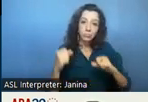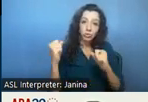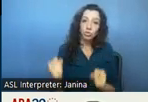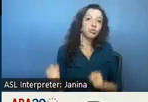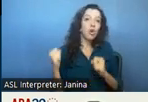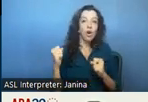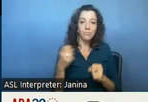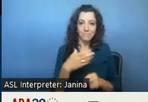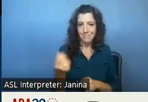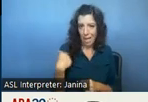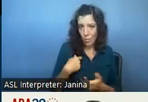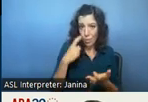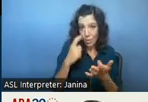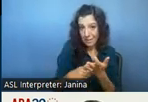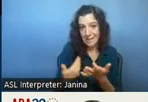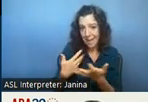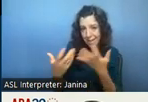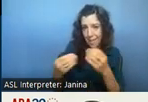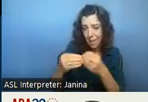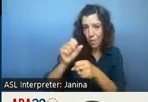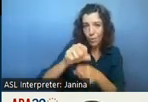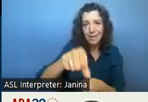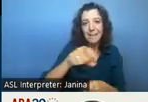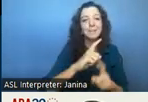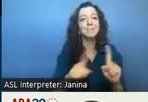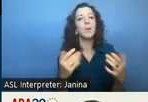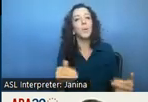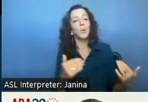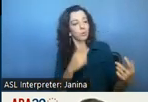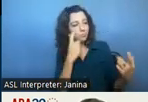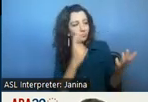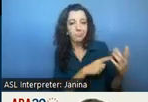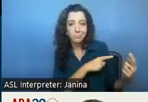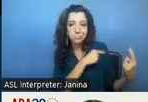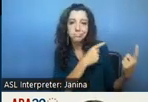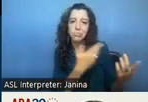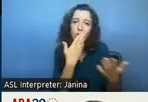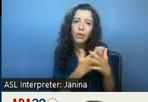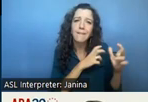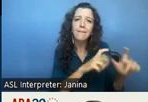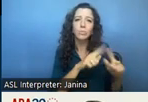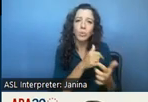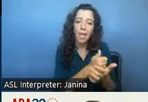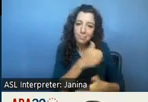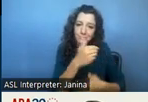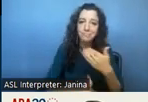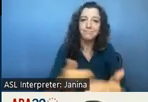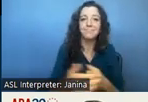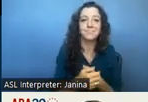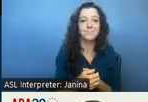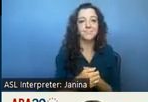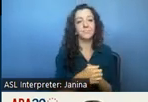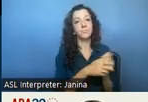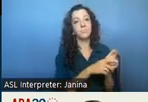lot more to do but we believe that this is a really great uh investment to launch us on that path also addressing the issue